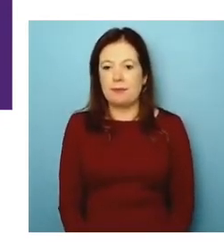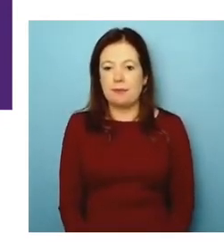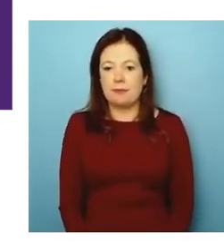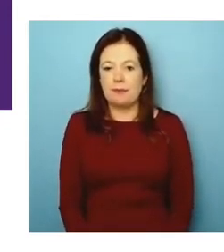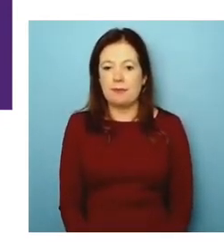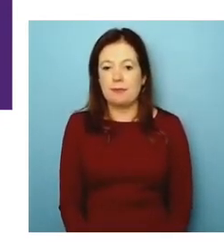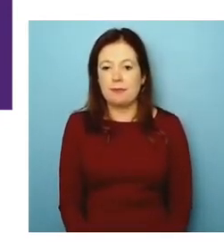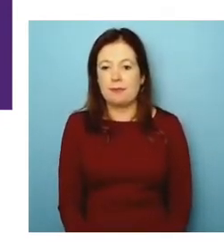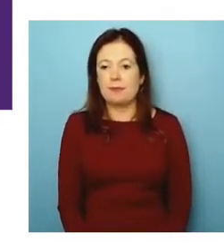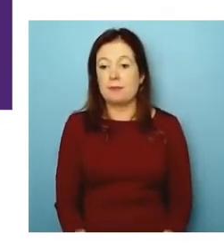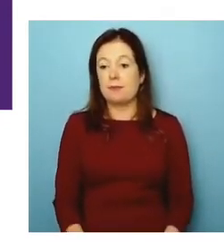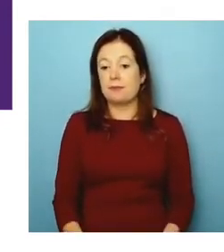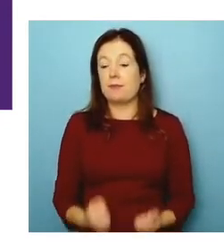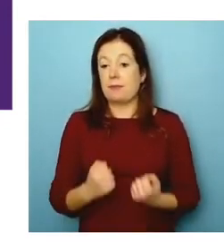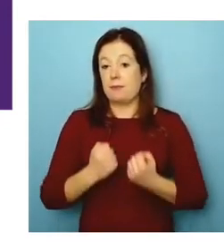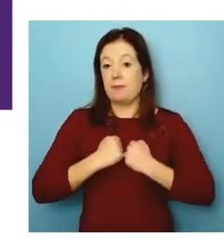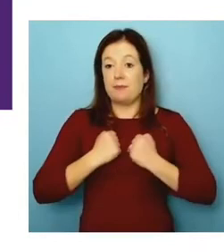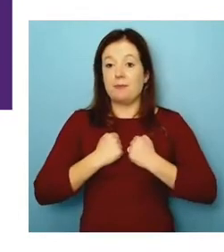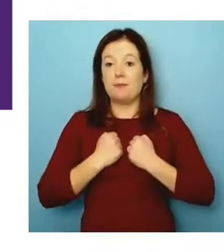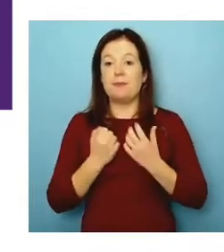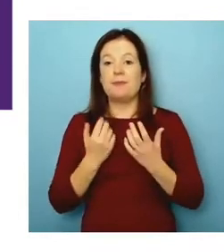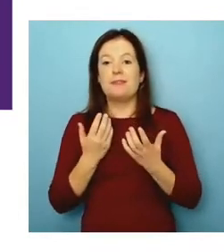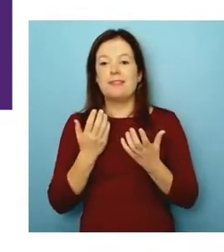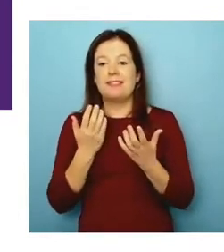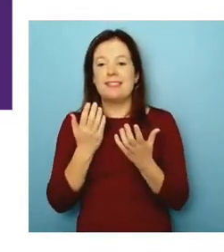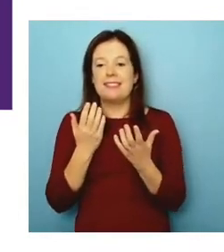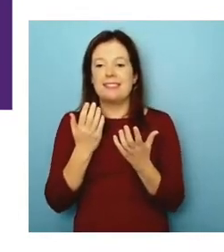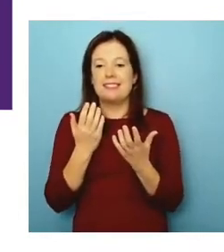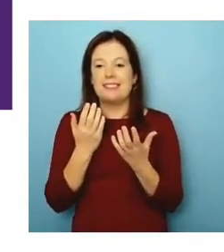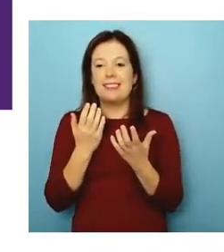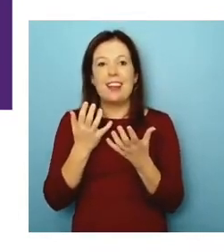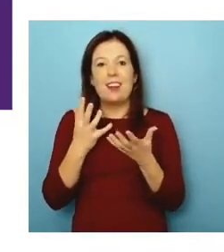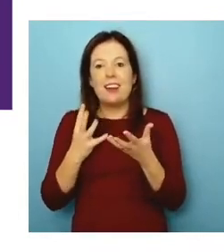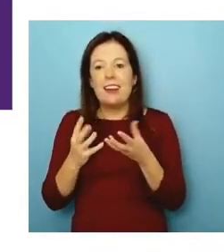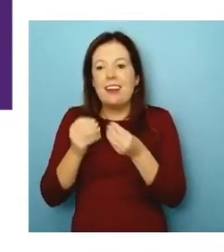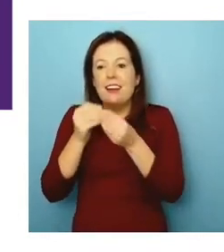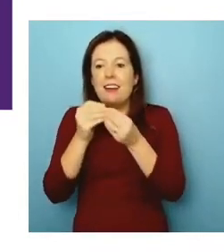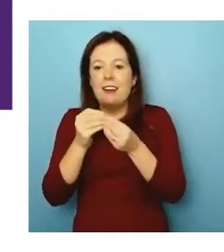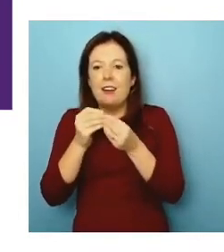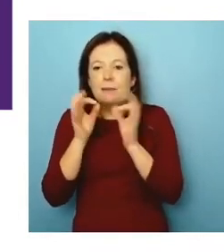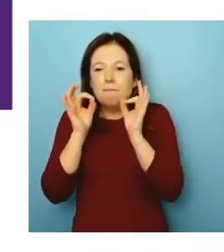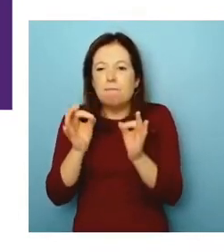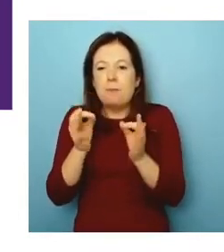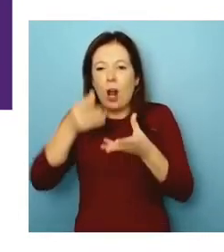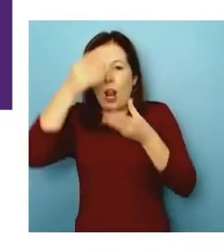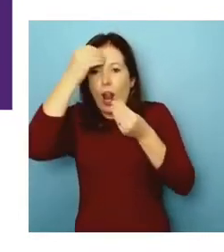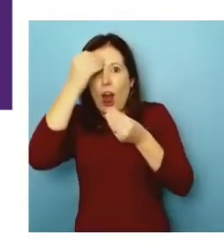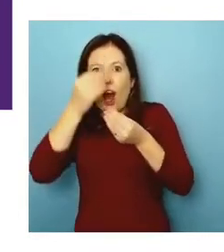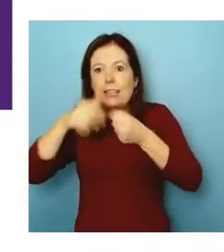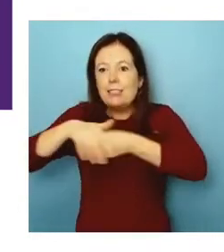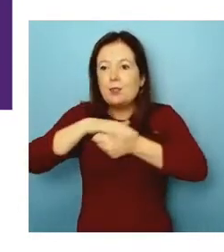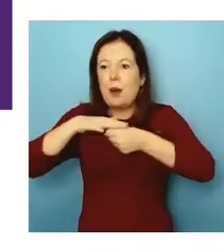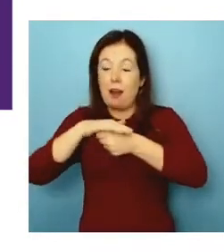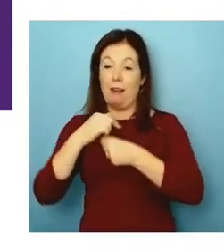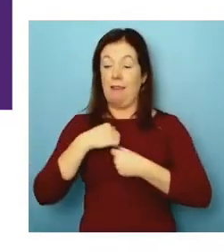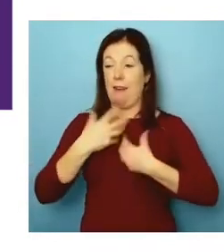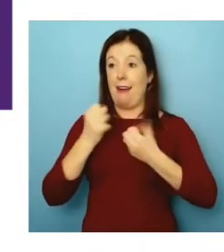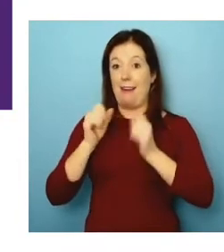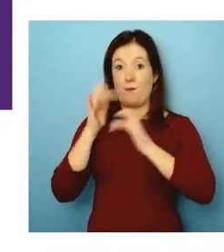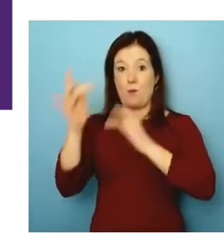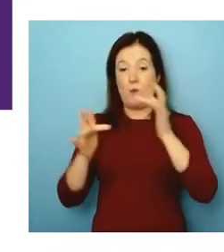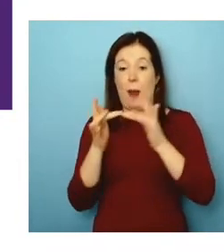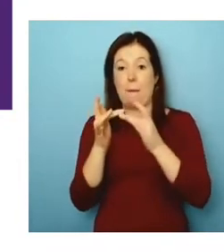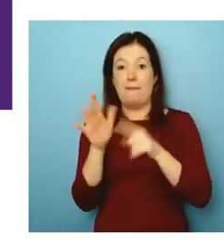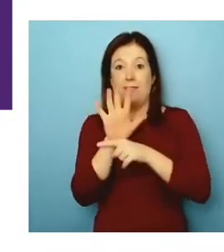ambition was that we thought, if you can really create these magical learning moments between someone. So there's actually a video on our website still, where you see